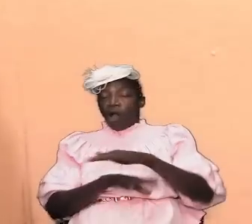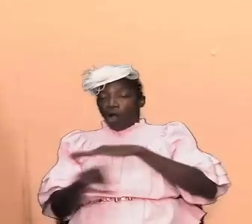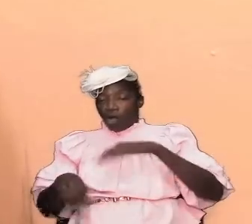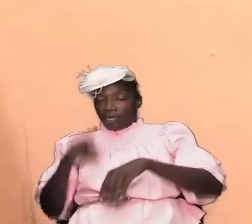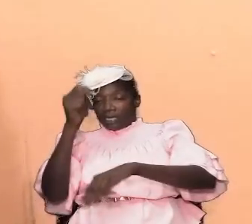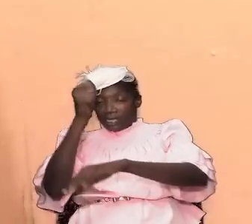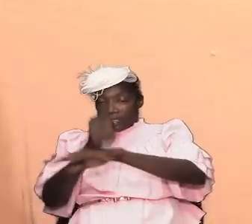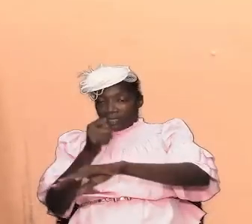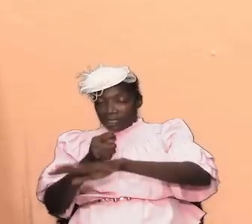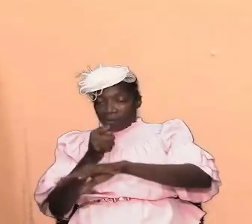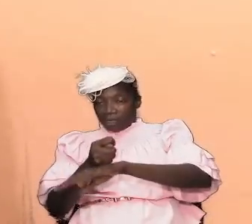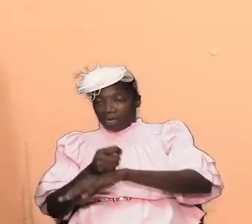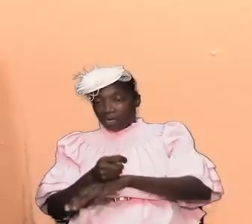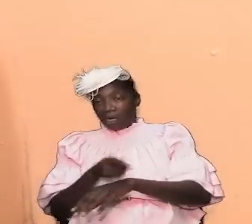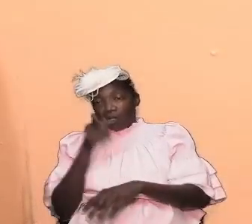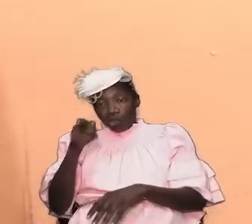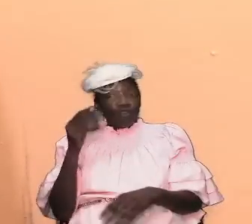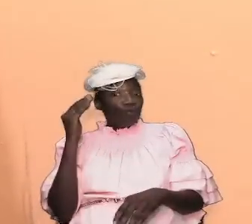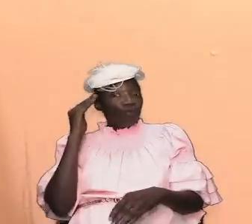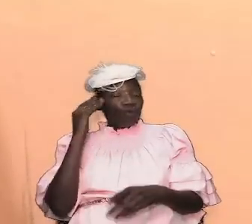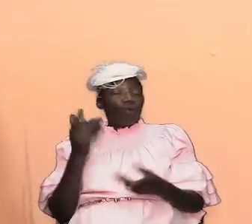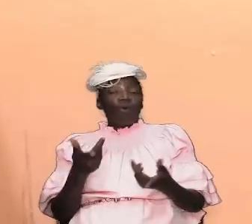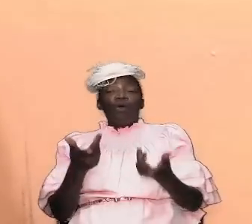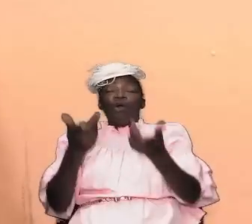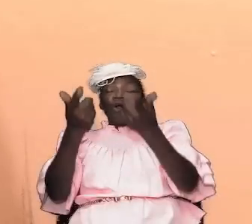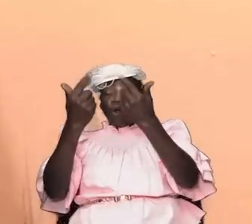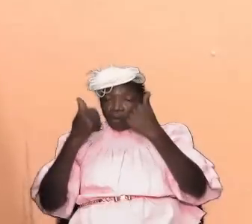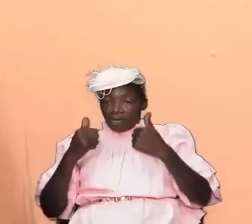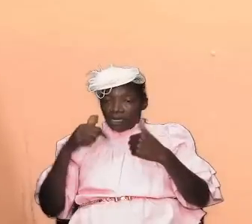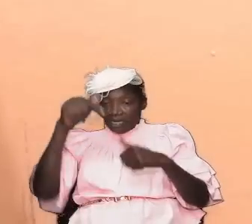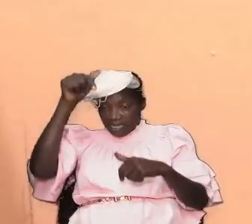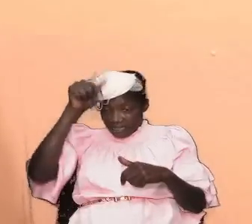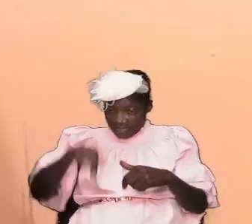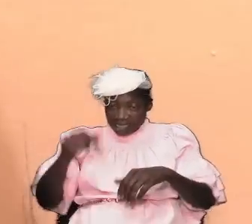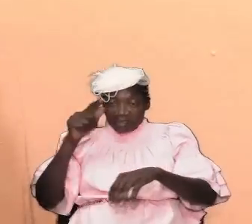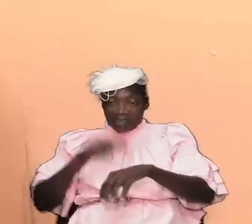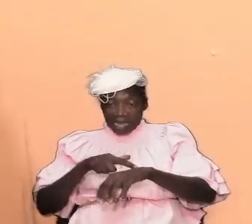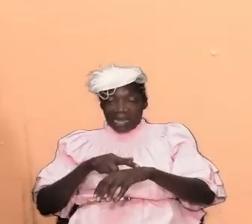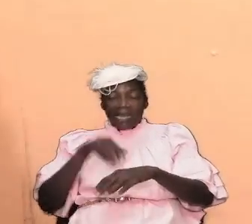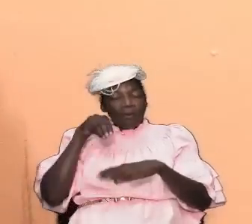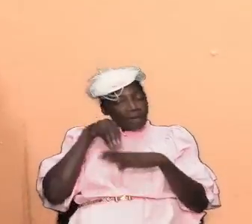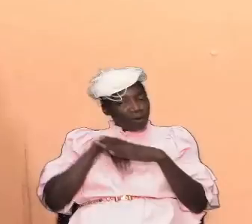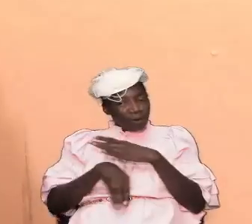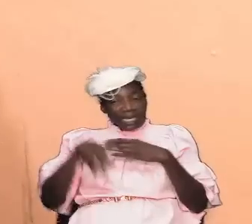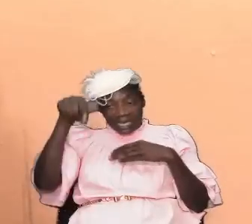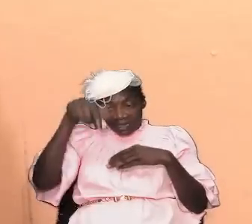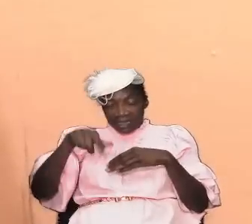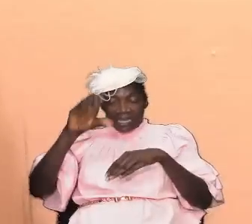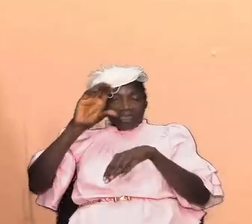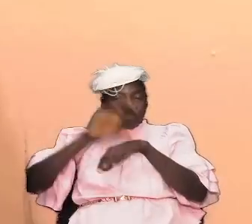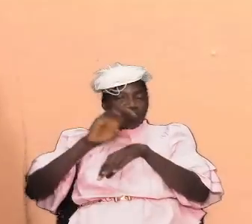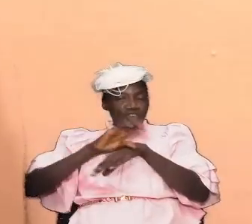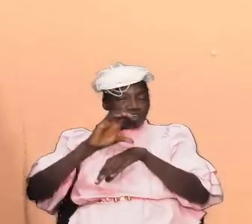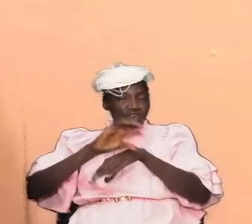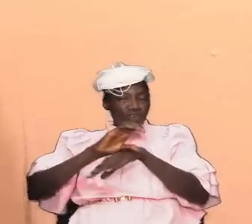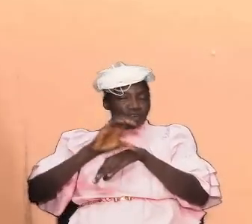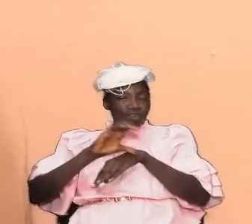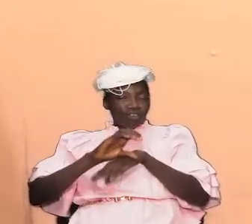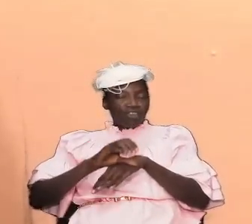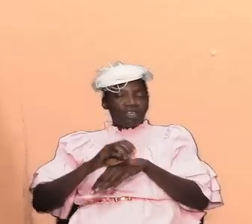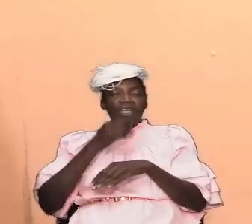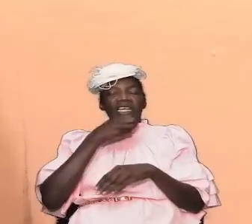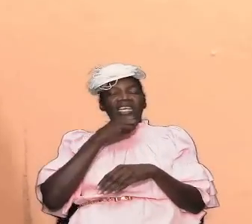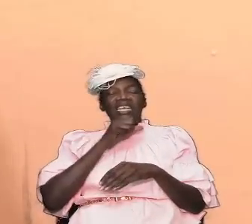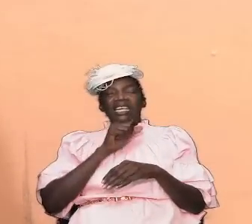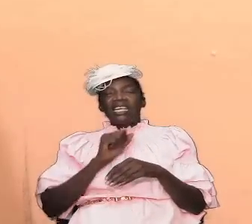but did you know that coming over into this era that we are in into this church and into this church age